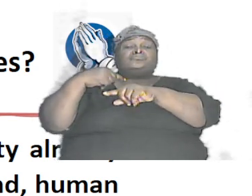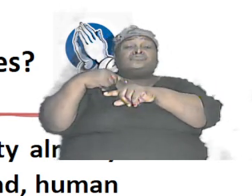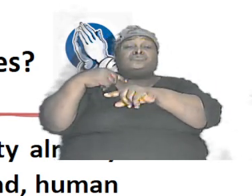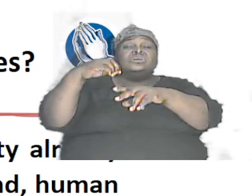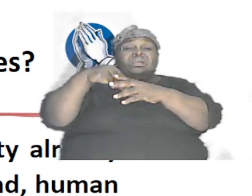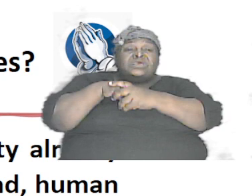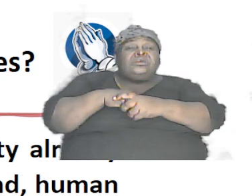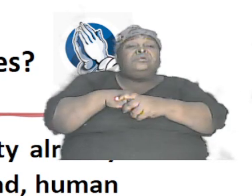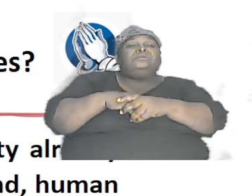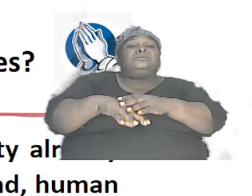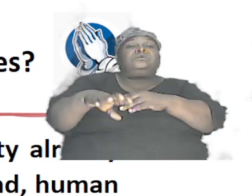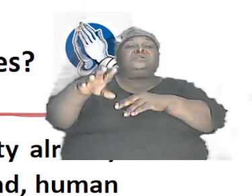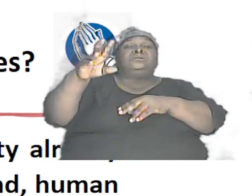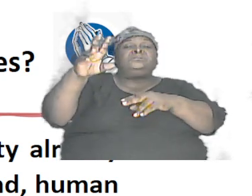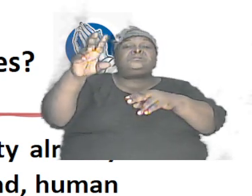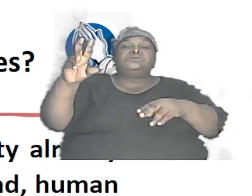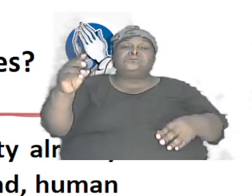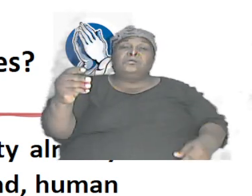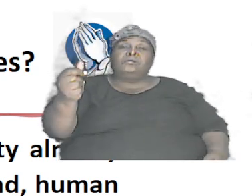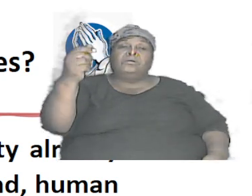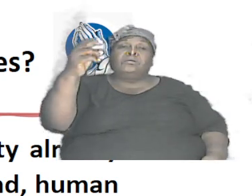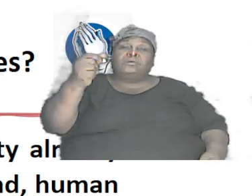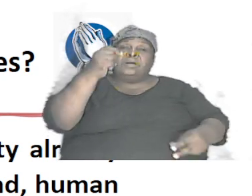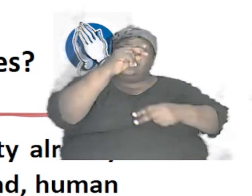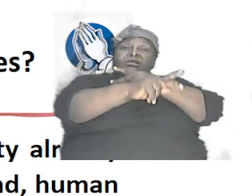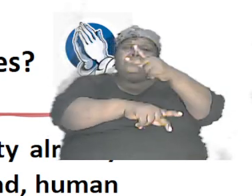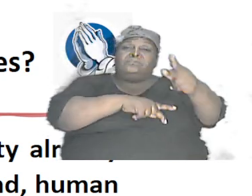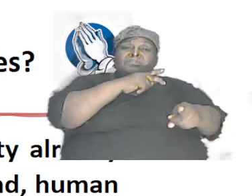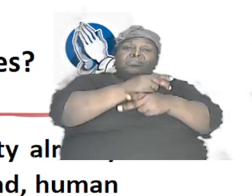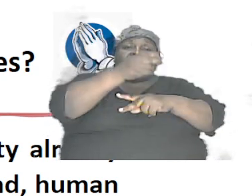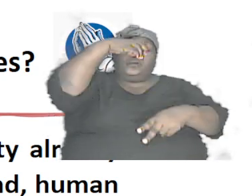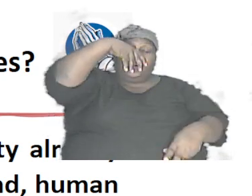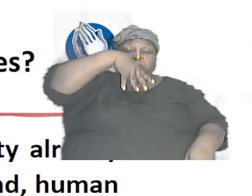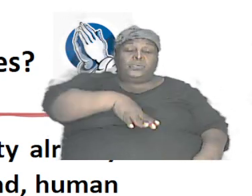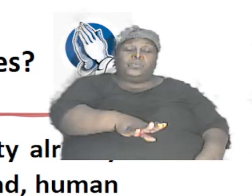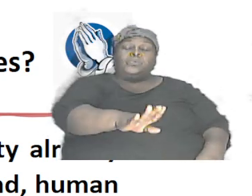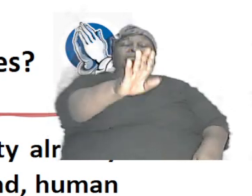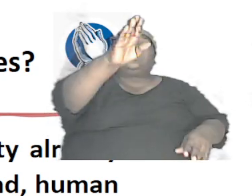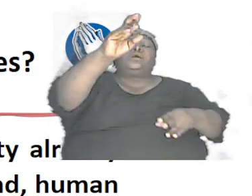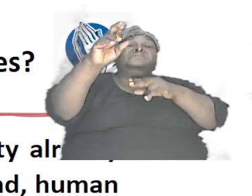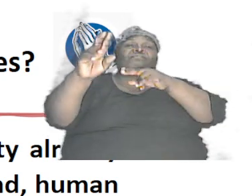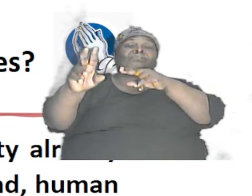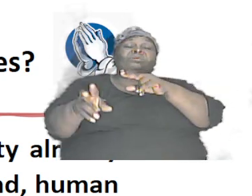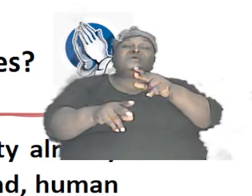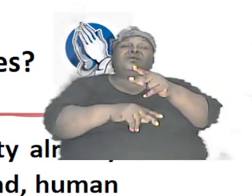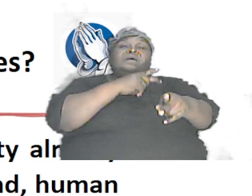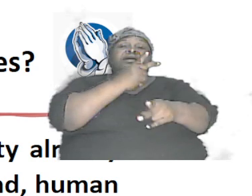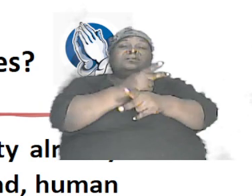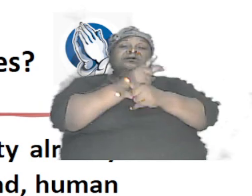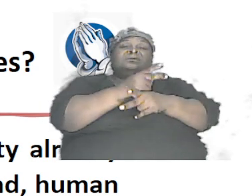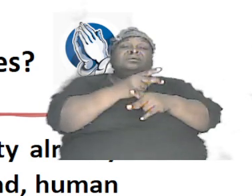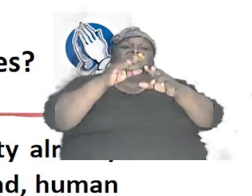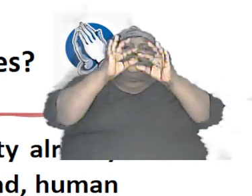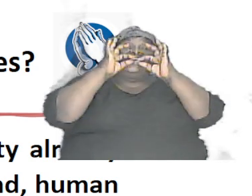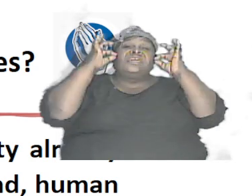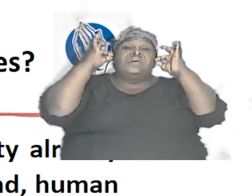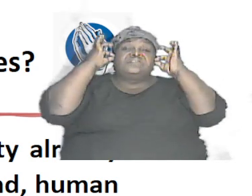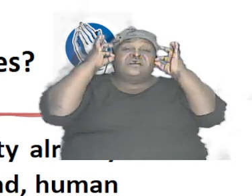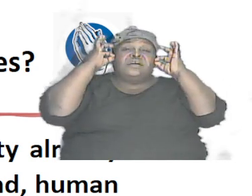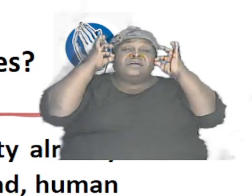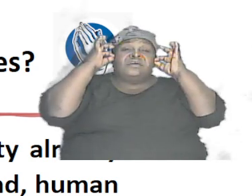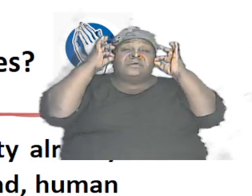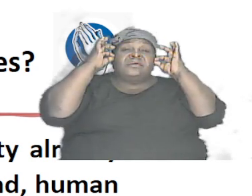in the dog kind the elephant kind the cat kind and that's why you find that dogs